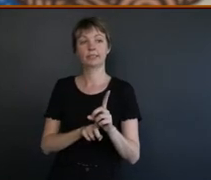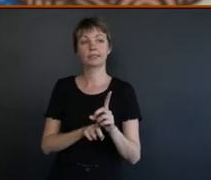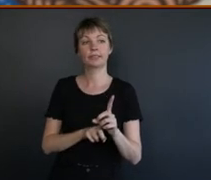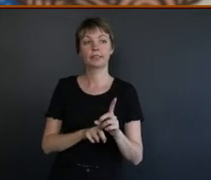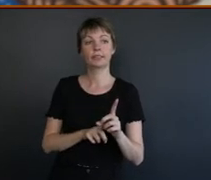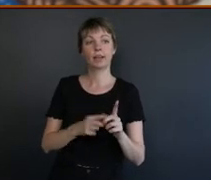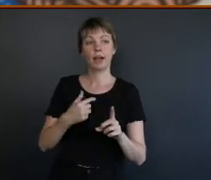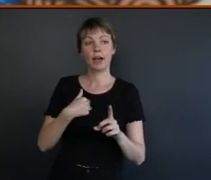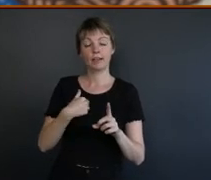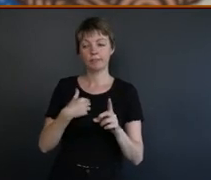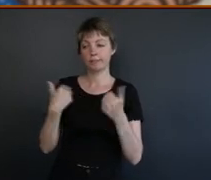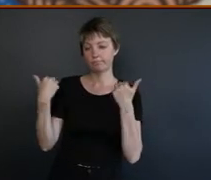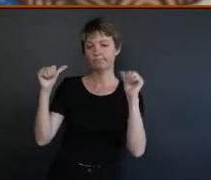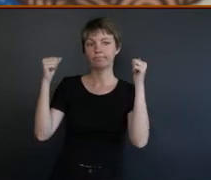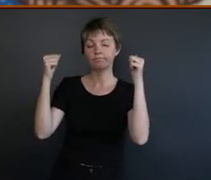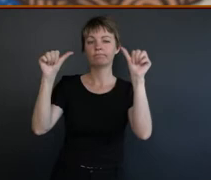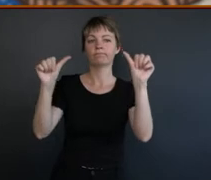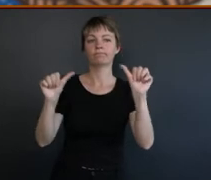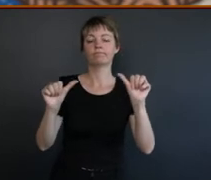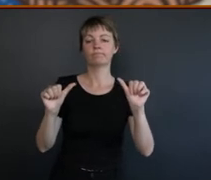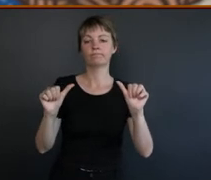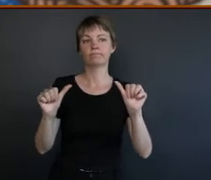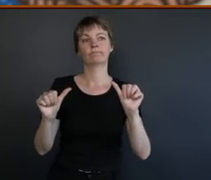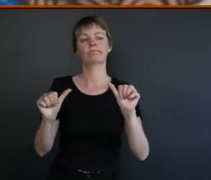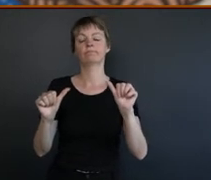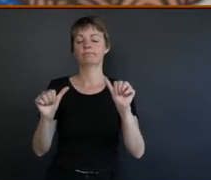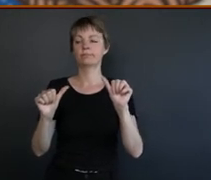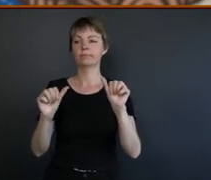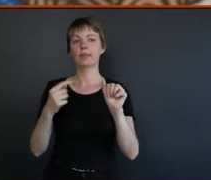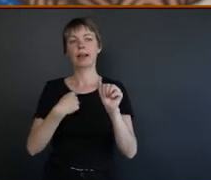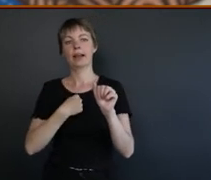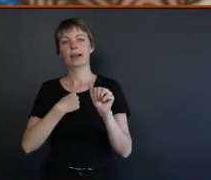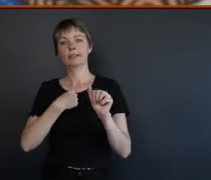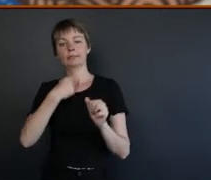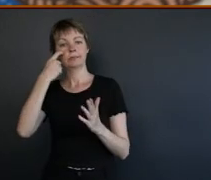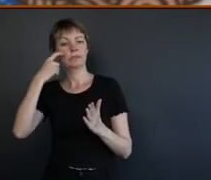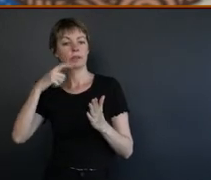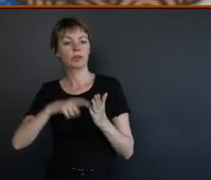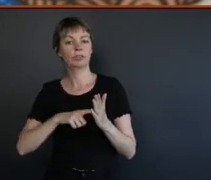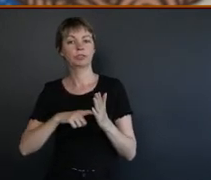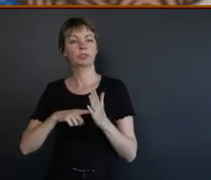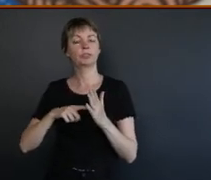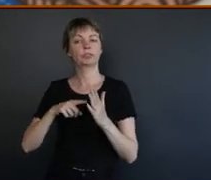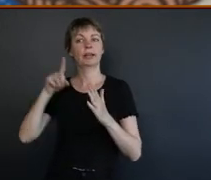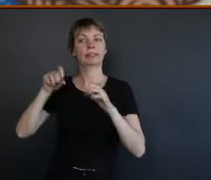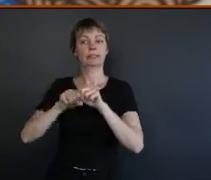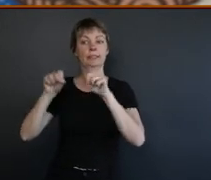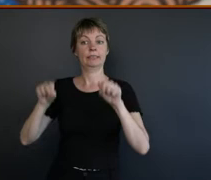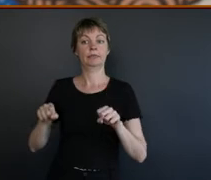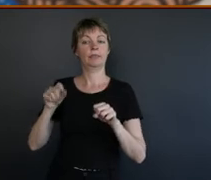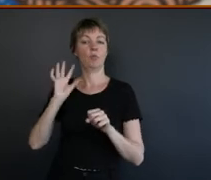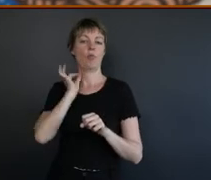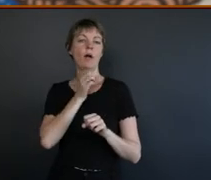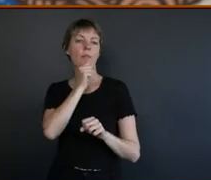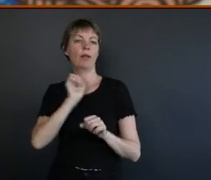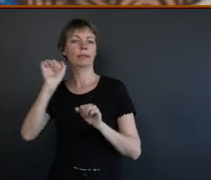achieved in acknowledging knowledge in this system of the law, the white man's